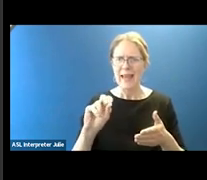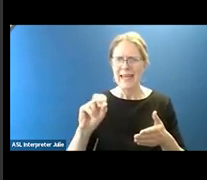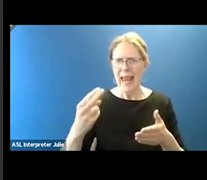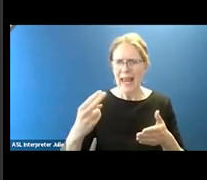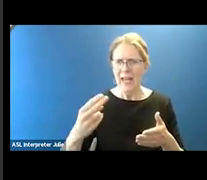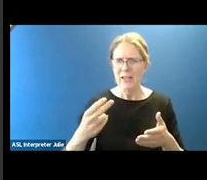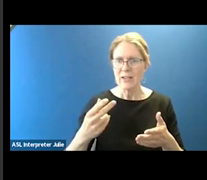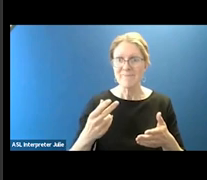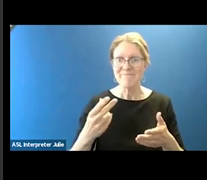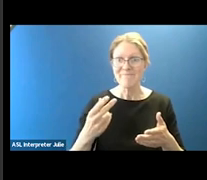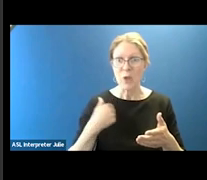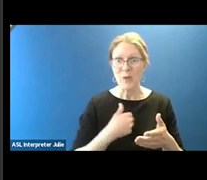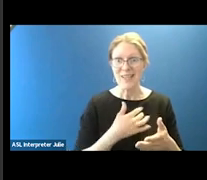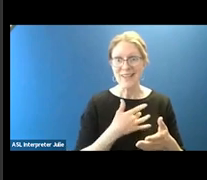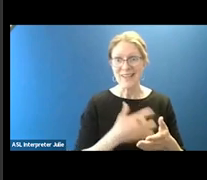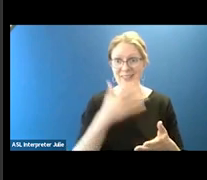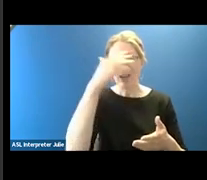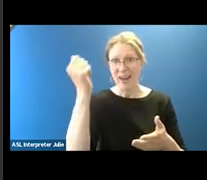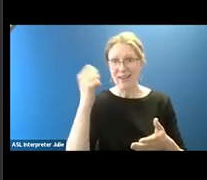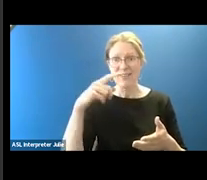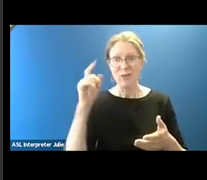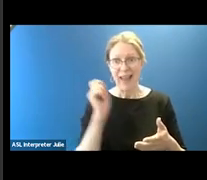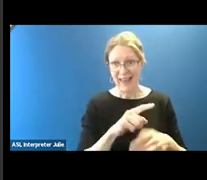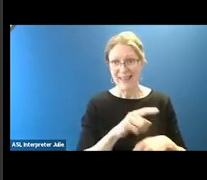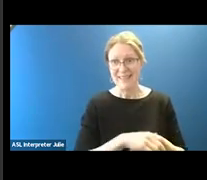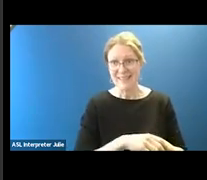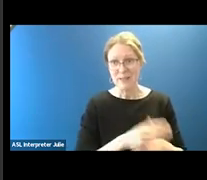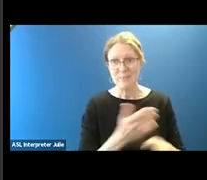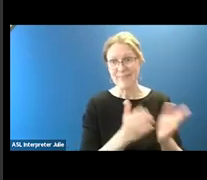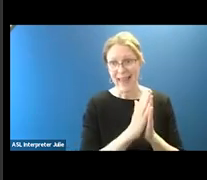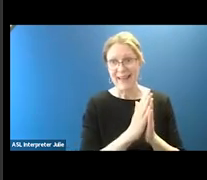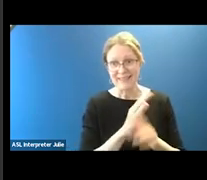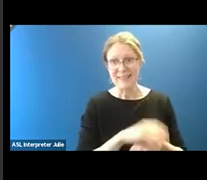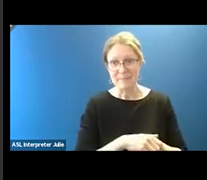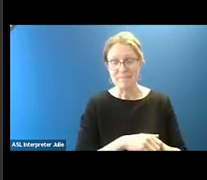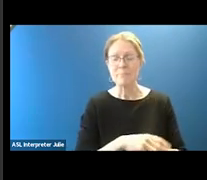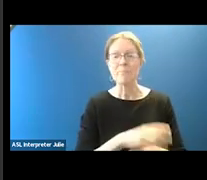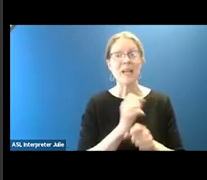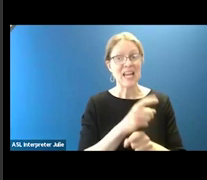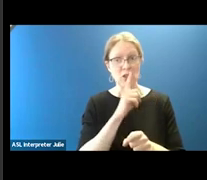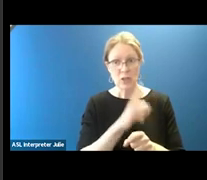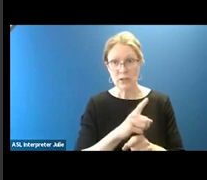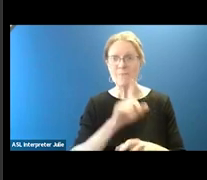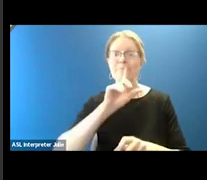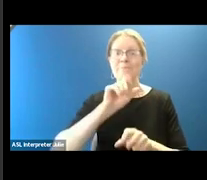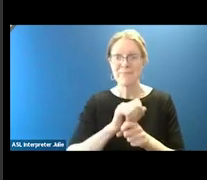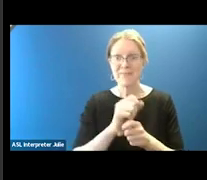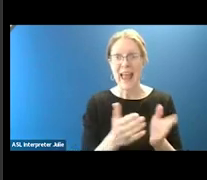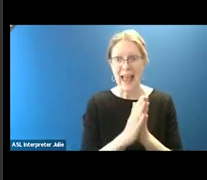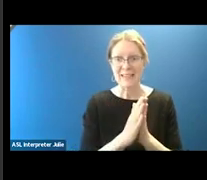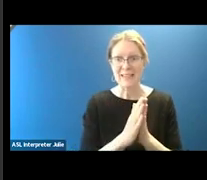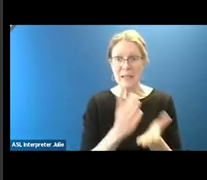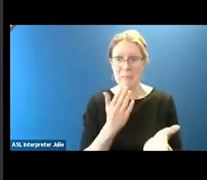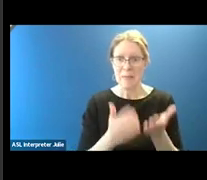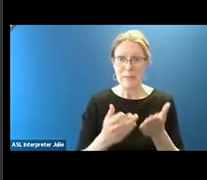We always forget to say that or ask that question. And so make sure you do that. You might have to ask it a couple of times,